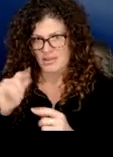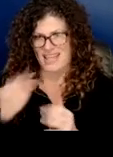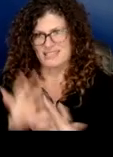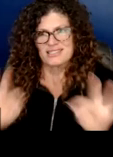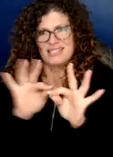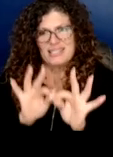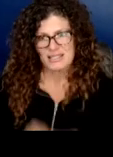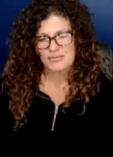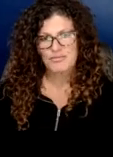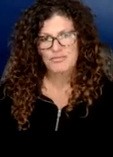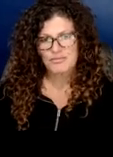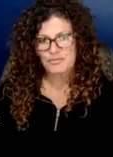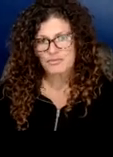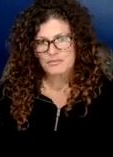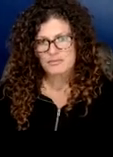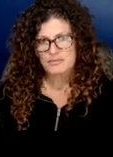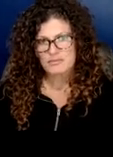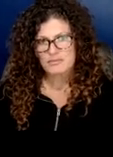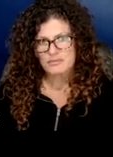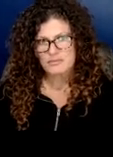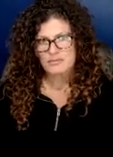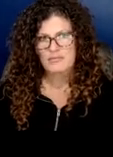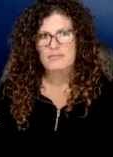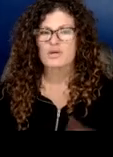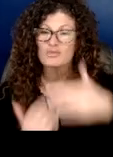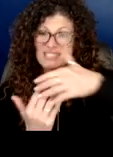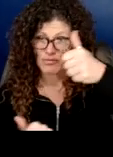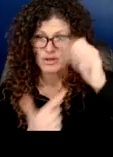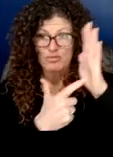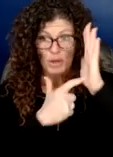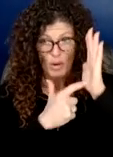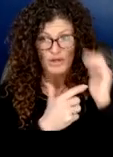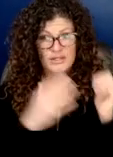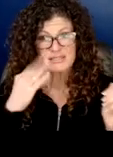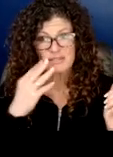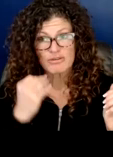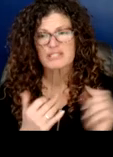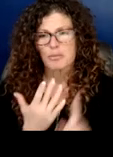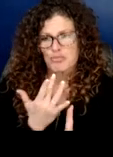okay so it is separated into required experience and preferred experience